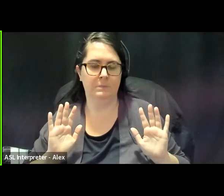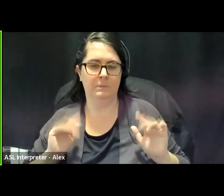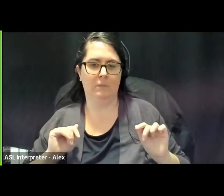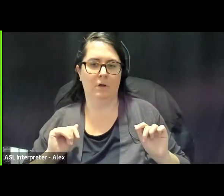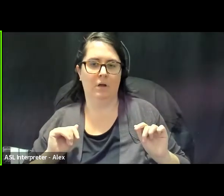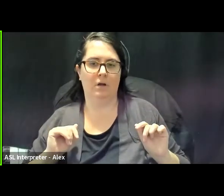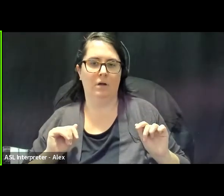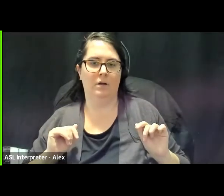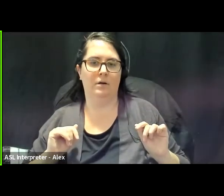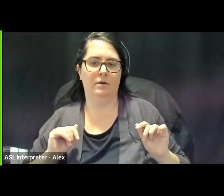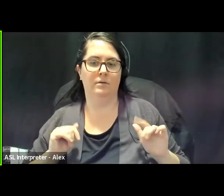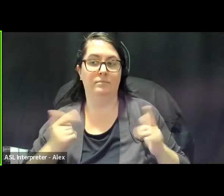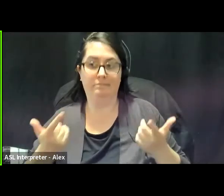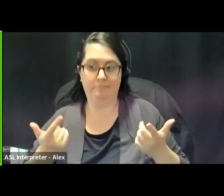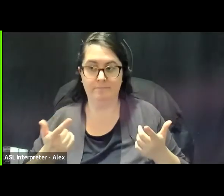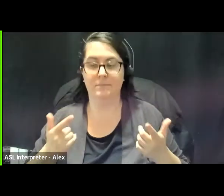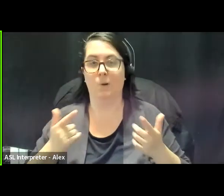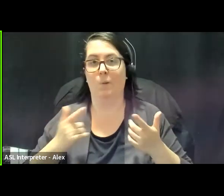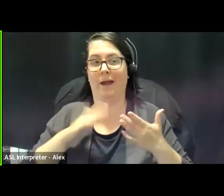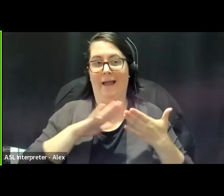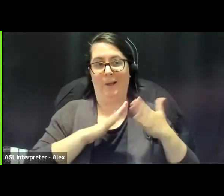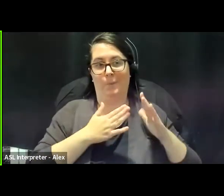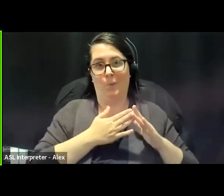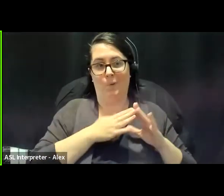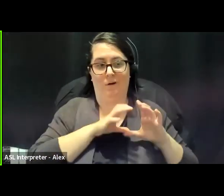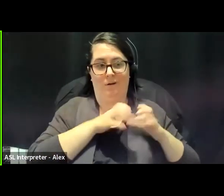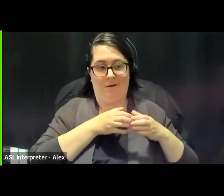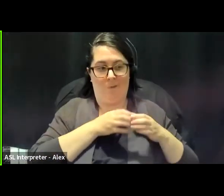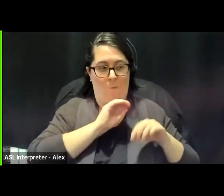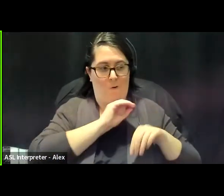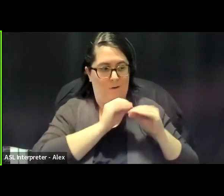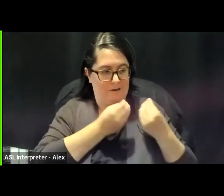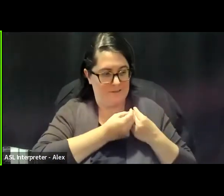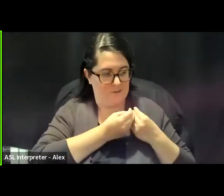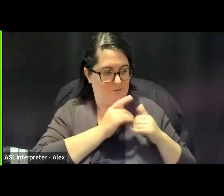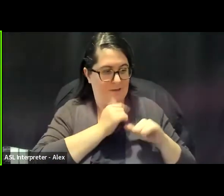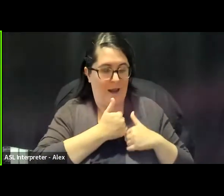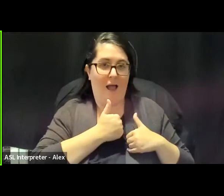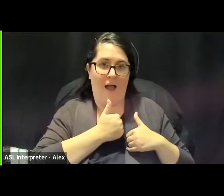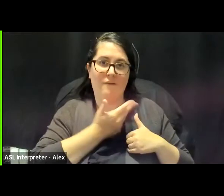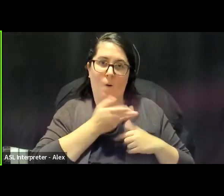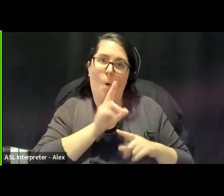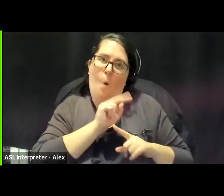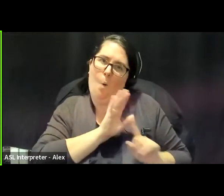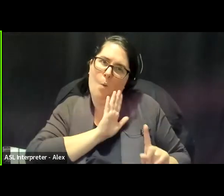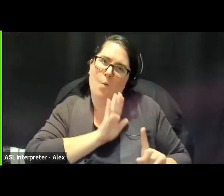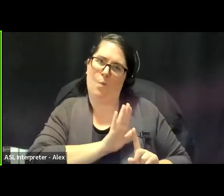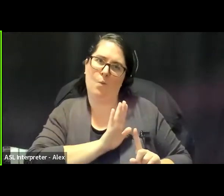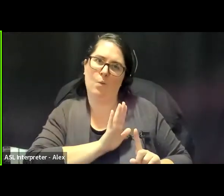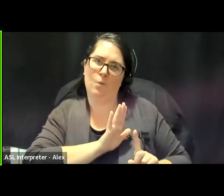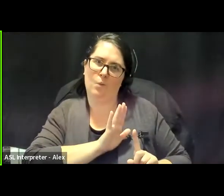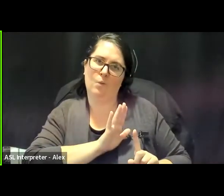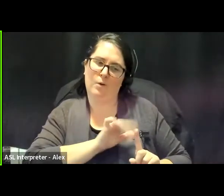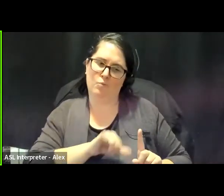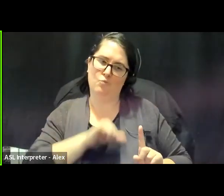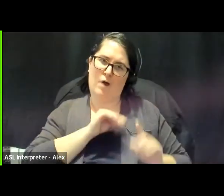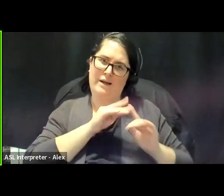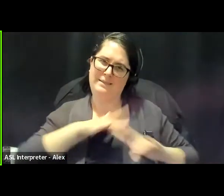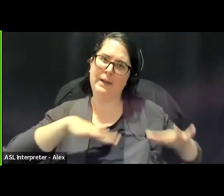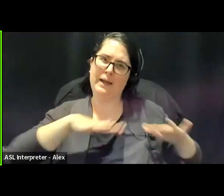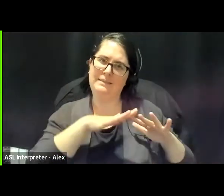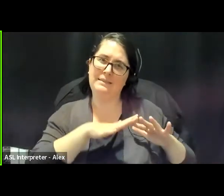you know, grass, grassroots collectives can have their, their own, um, pride spaces